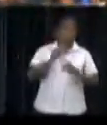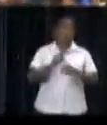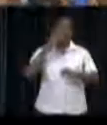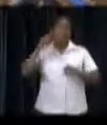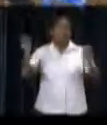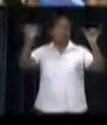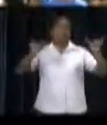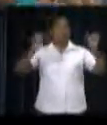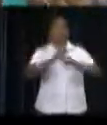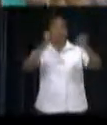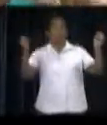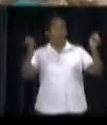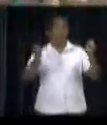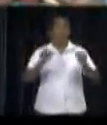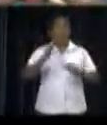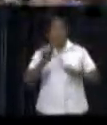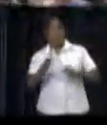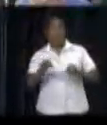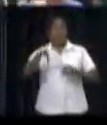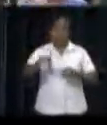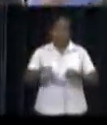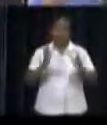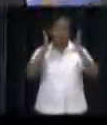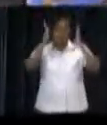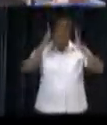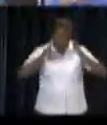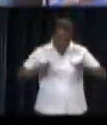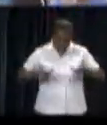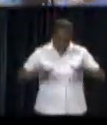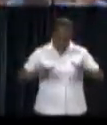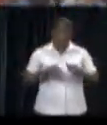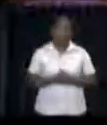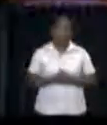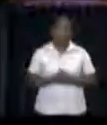sometimes exuberant, and in some places, in reflection.